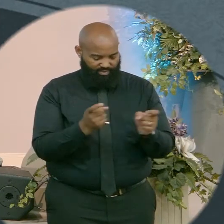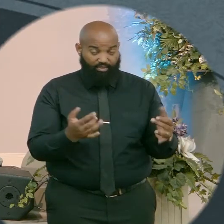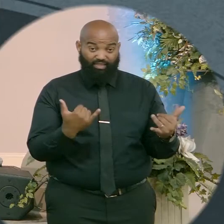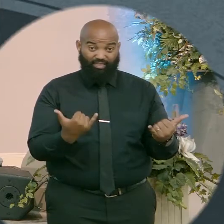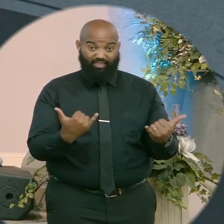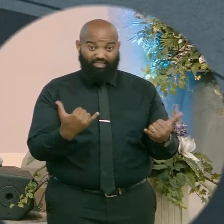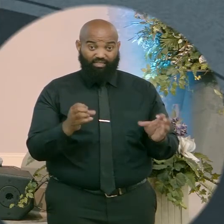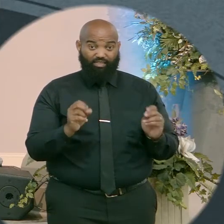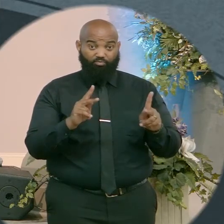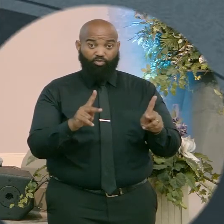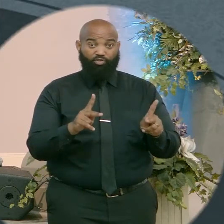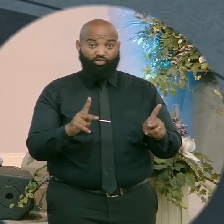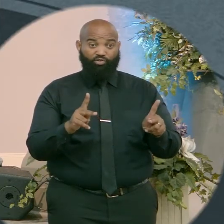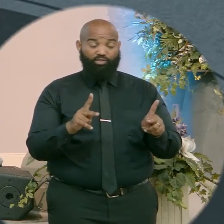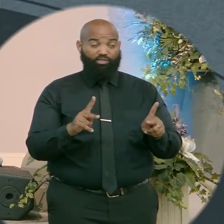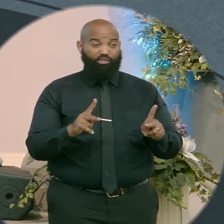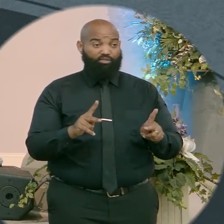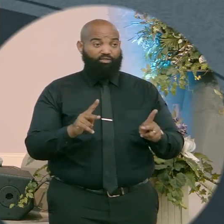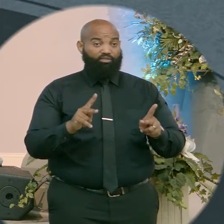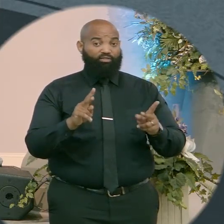This is a good time to come clean.